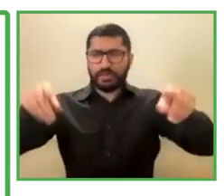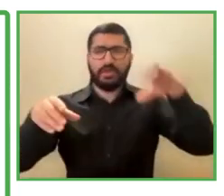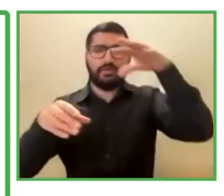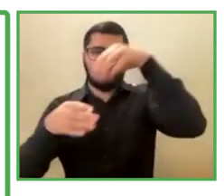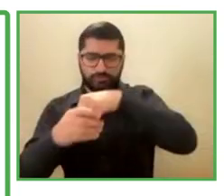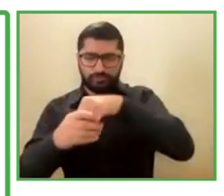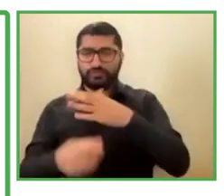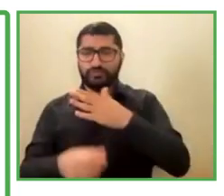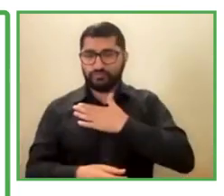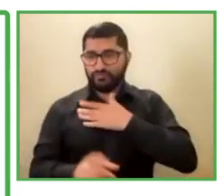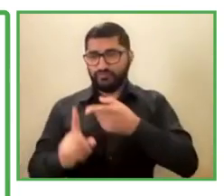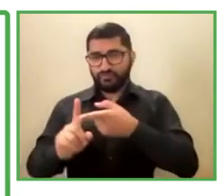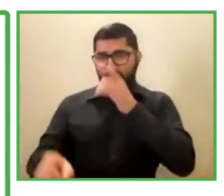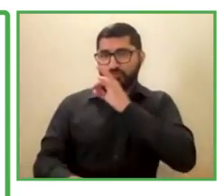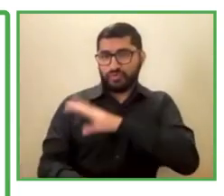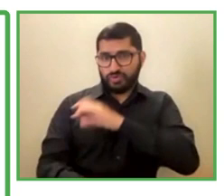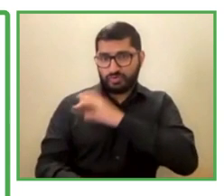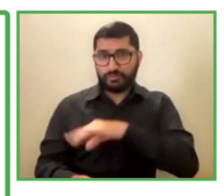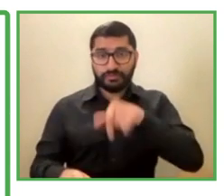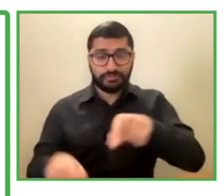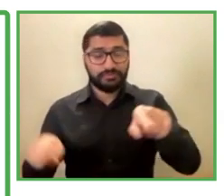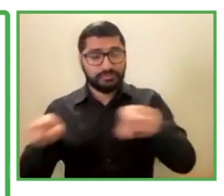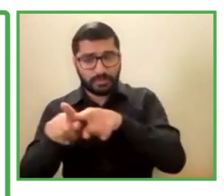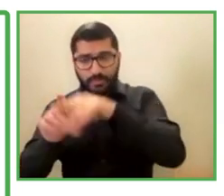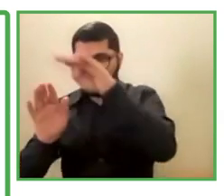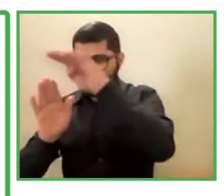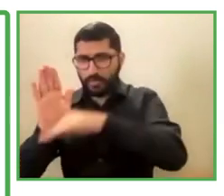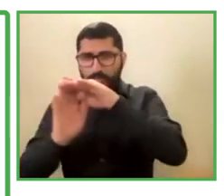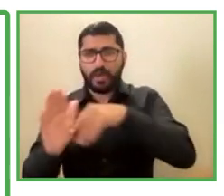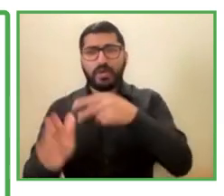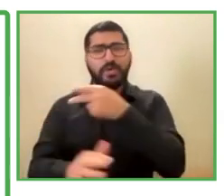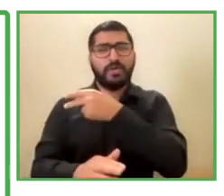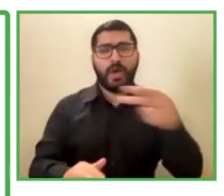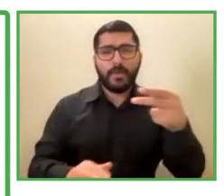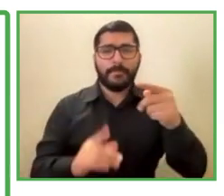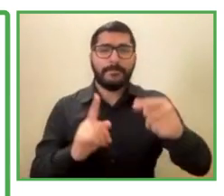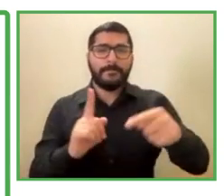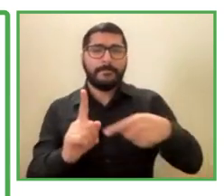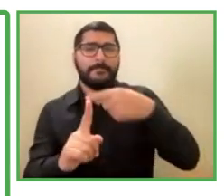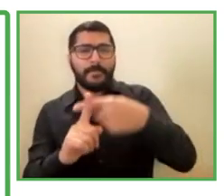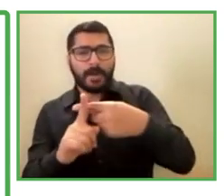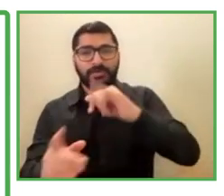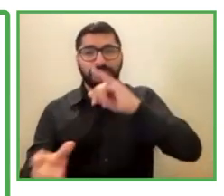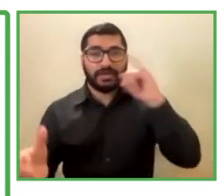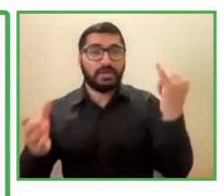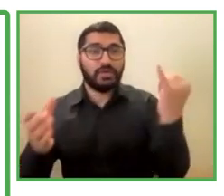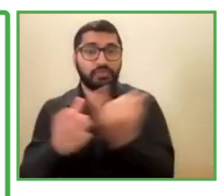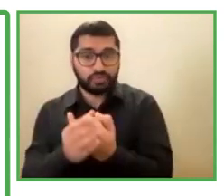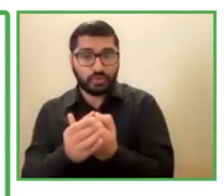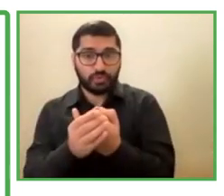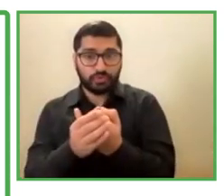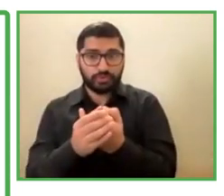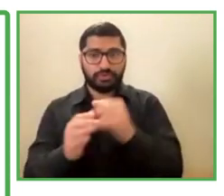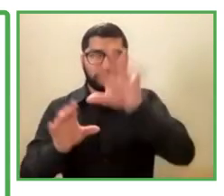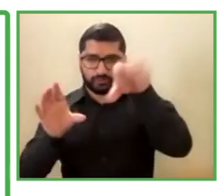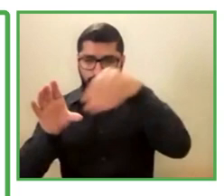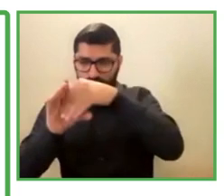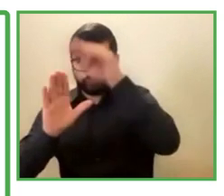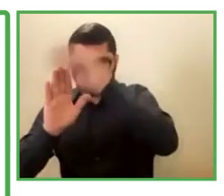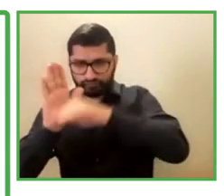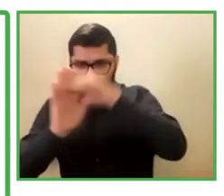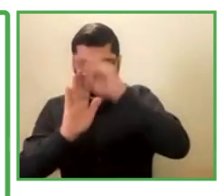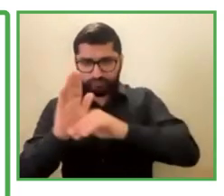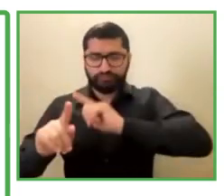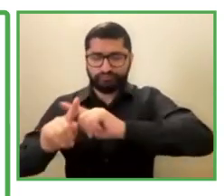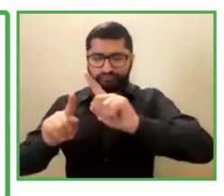in Chile. We created a program called mass inclusion to include people with disabilities in